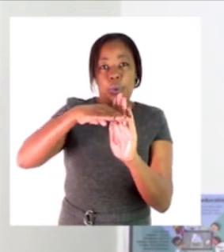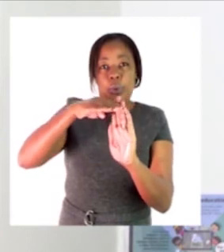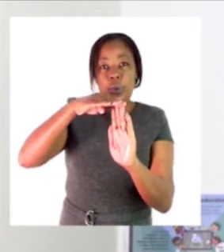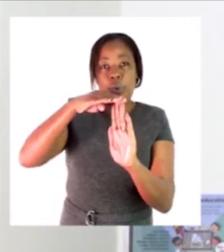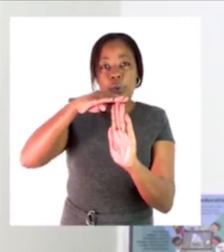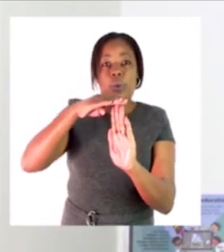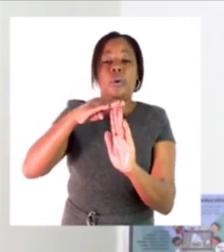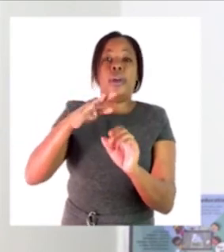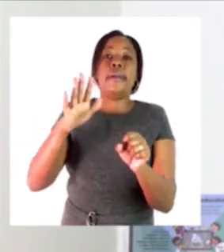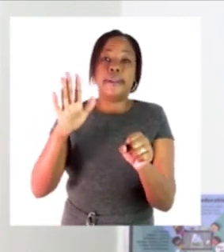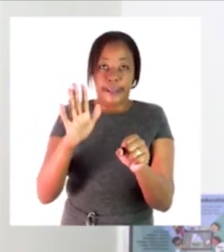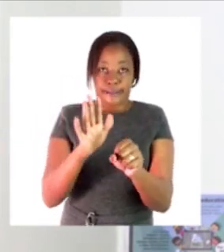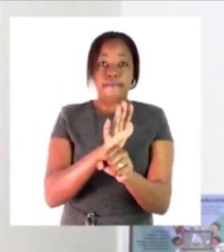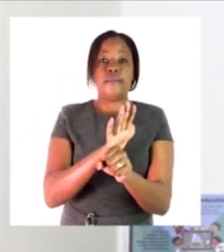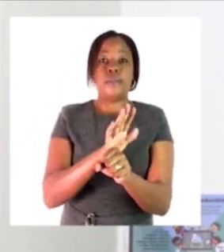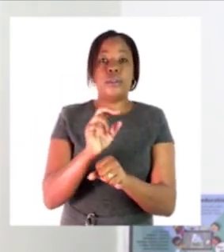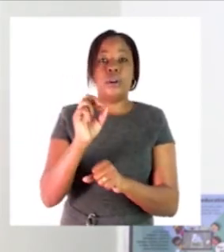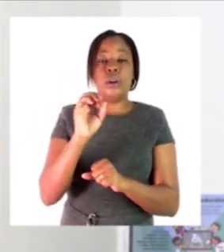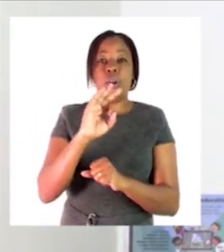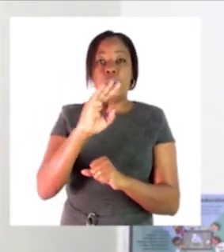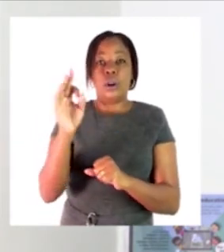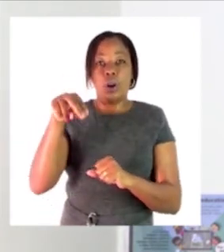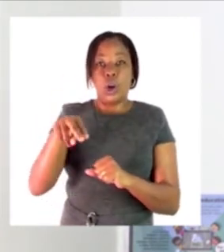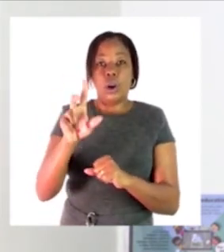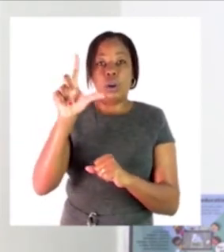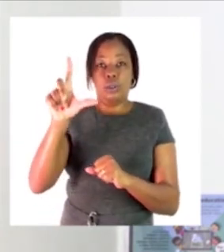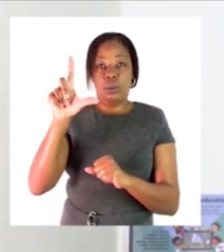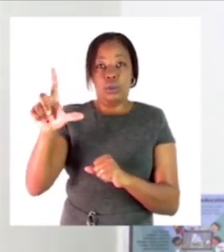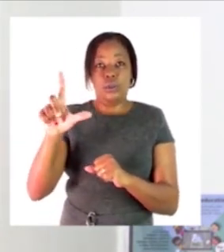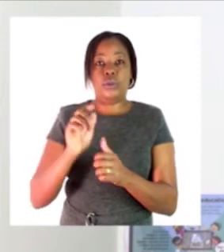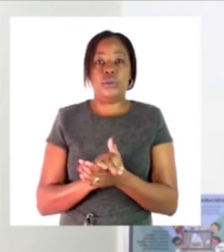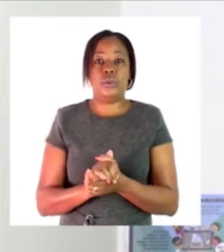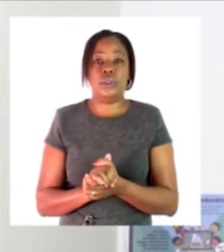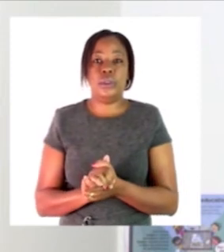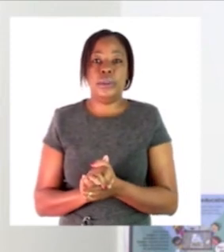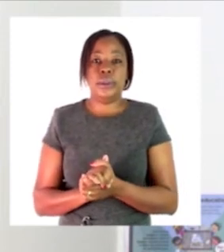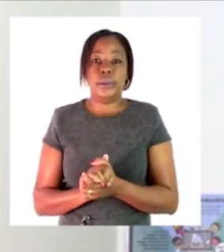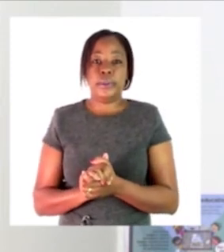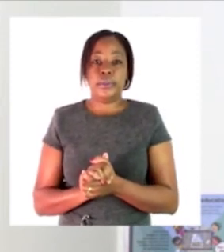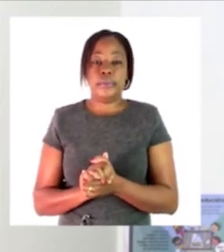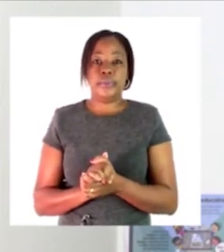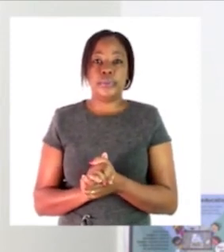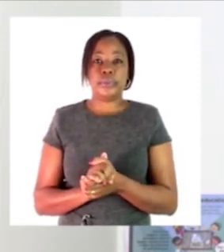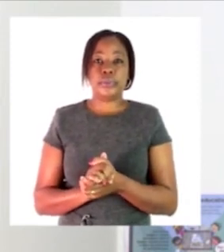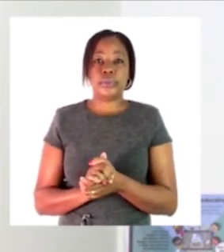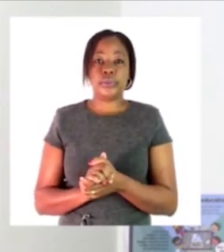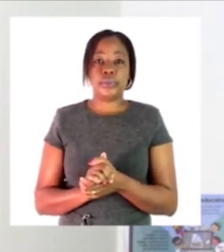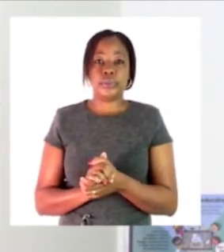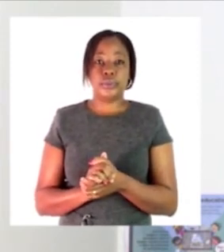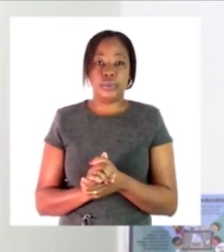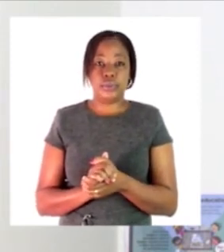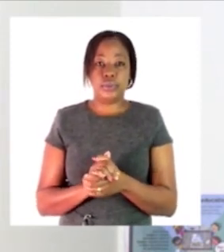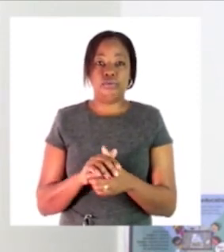we can say this is now full because now we have covered the whole capacity of that glass this is